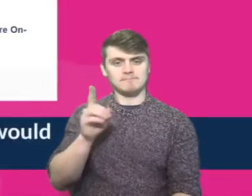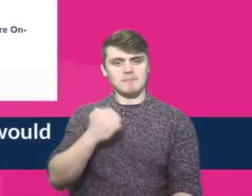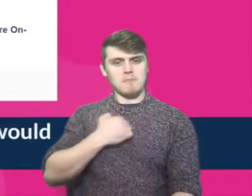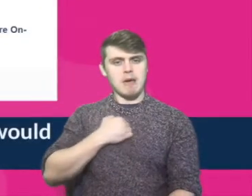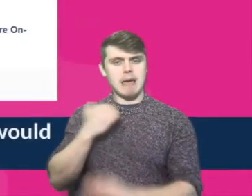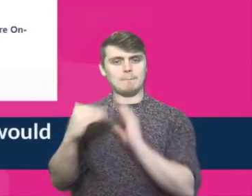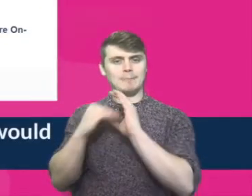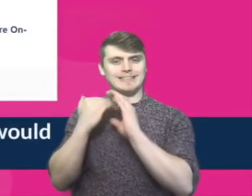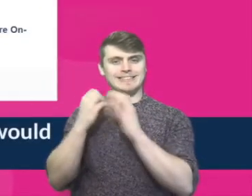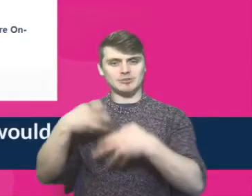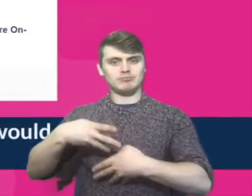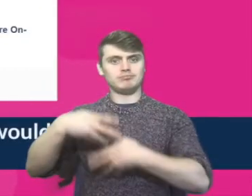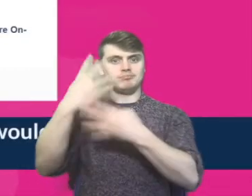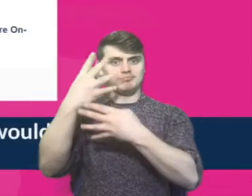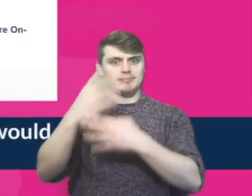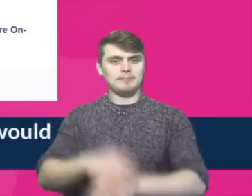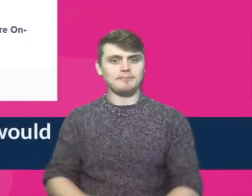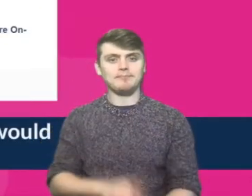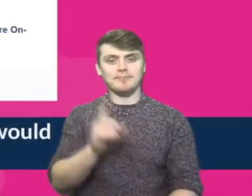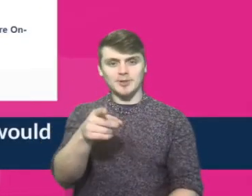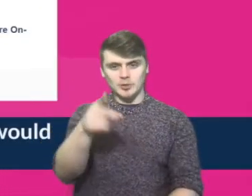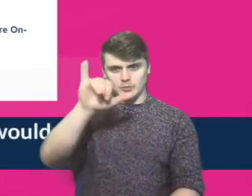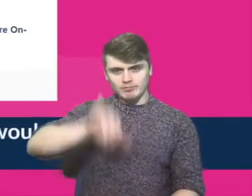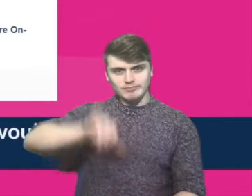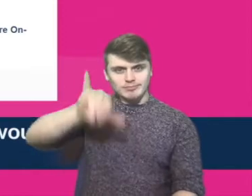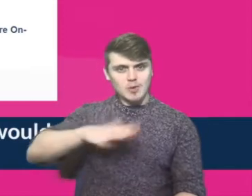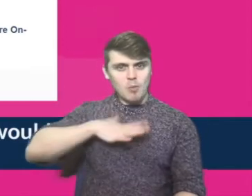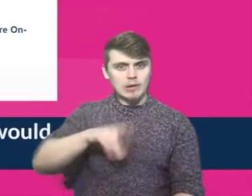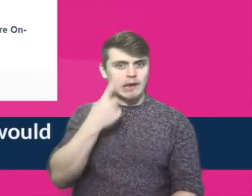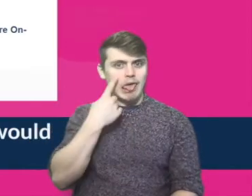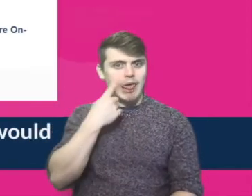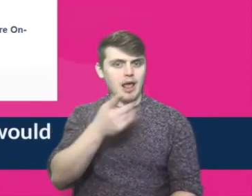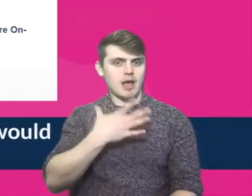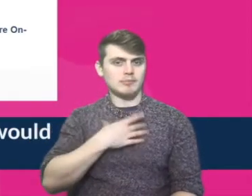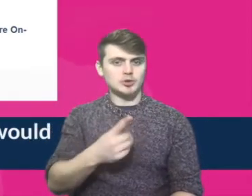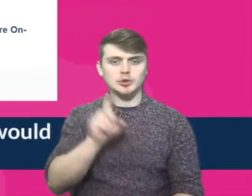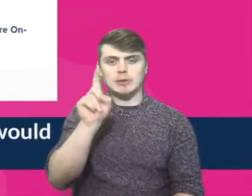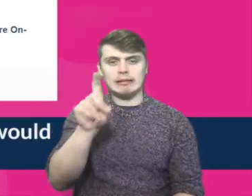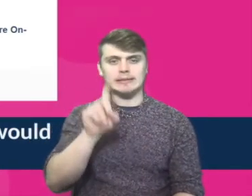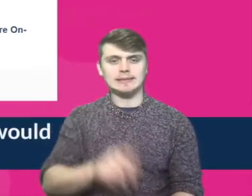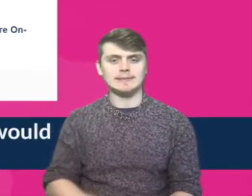The My Messages page will open. Click on the message you would like to read.